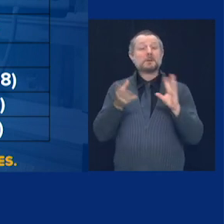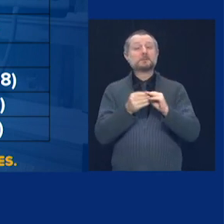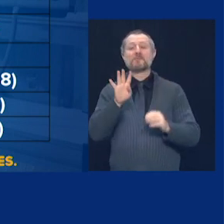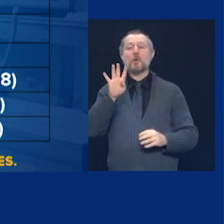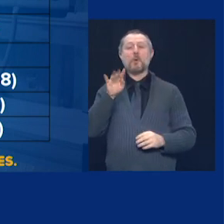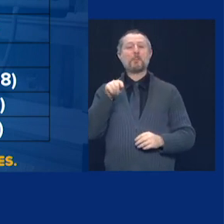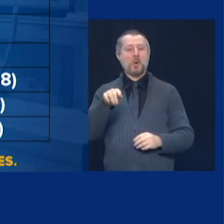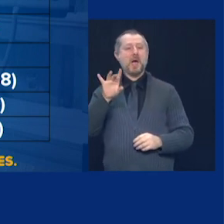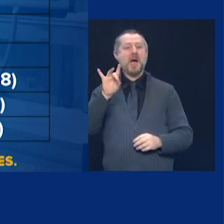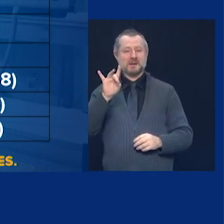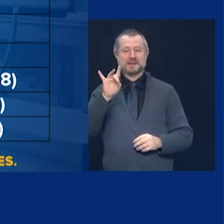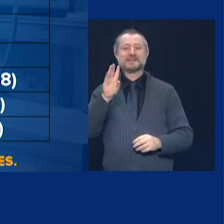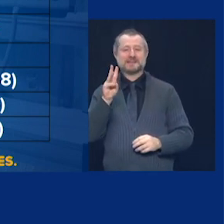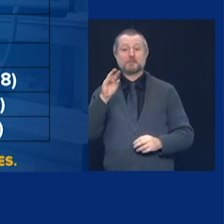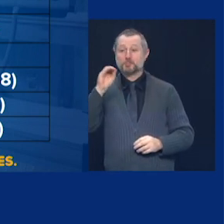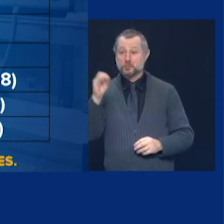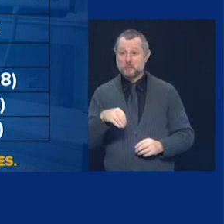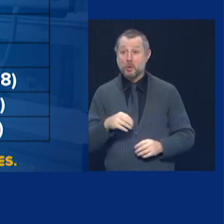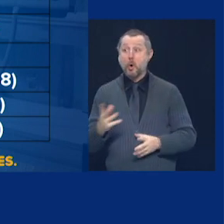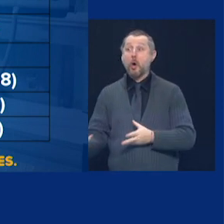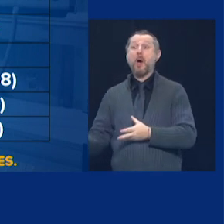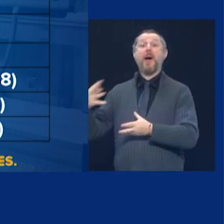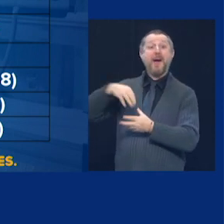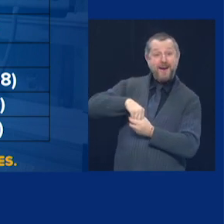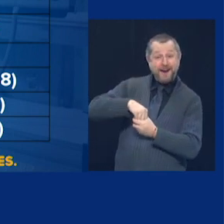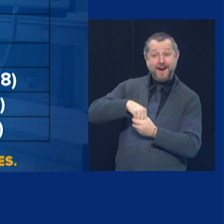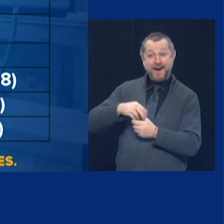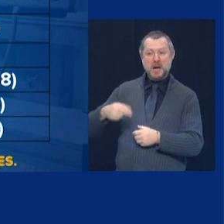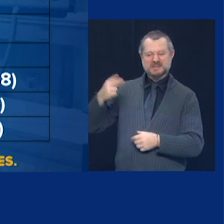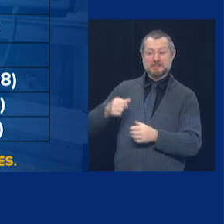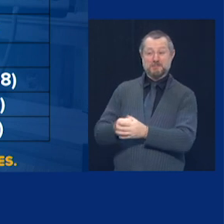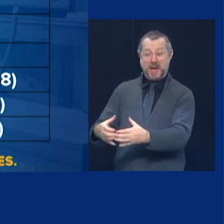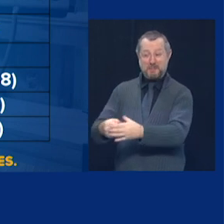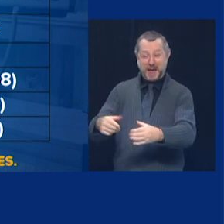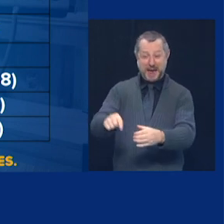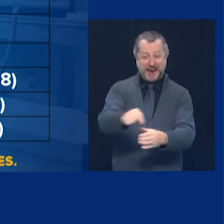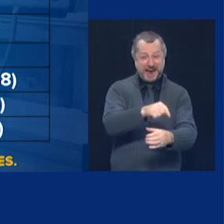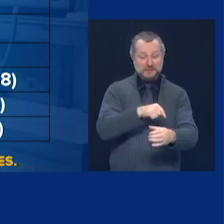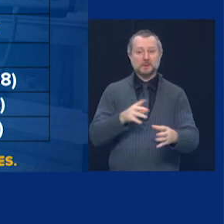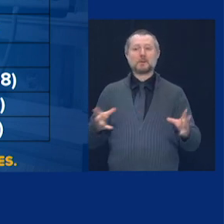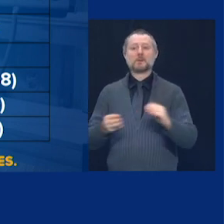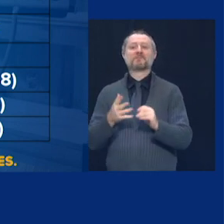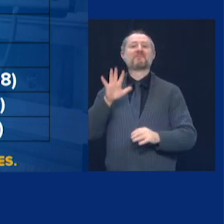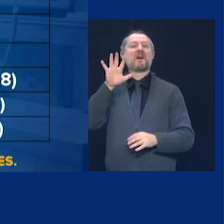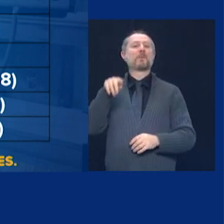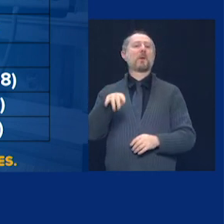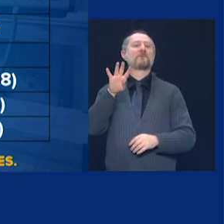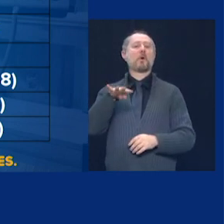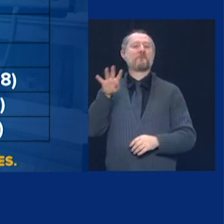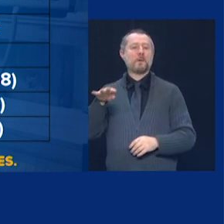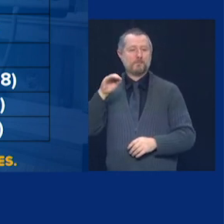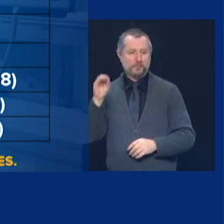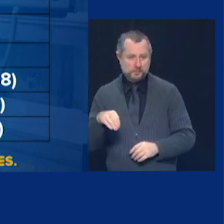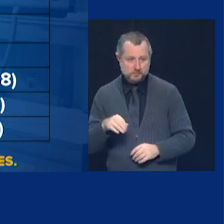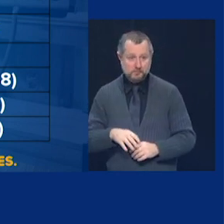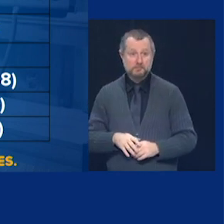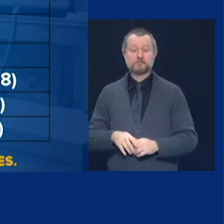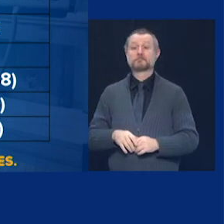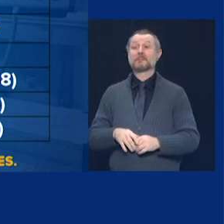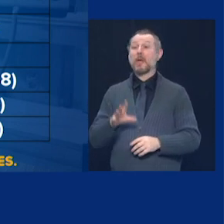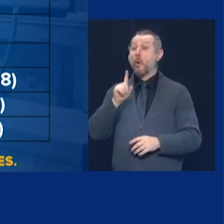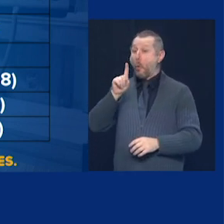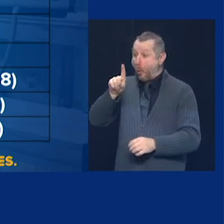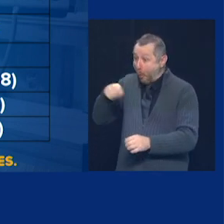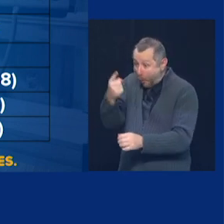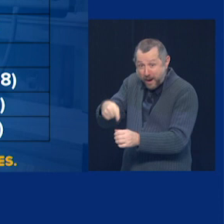include statewide with those high-intensity zones, it's 5.4%. The positivity in those microcluster